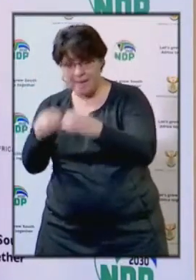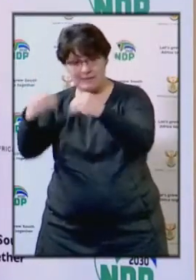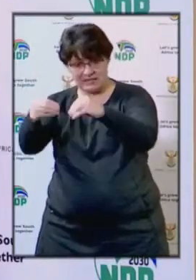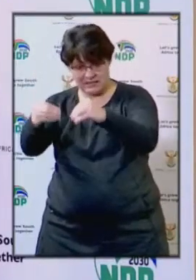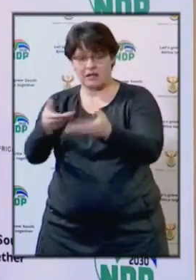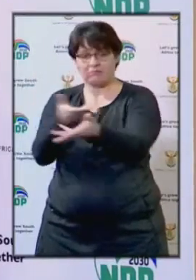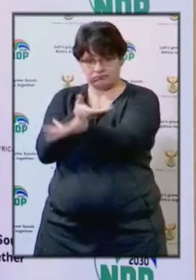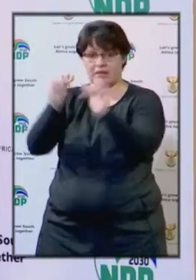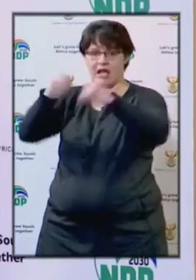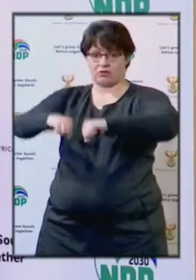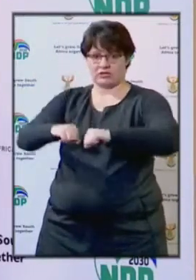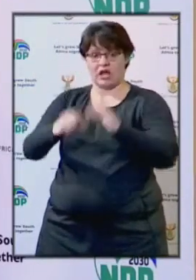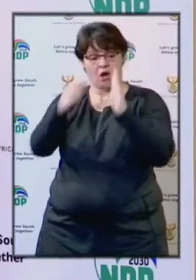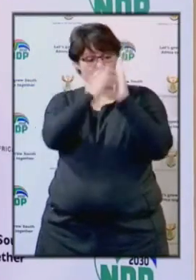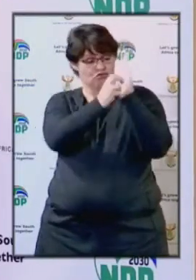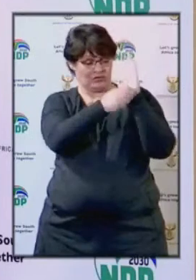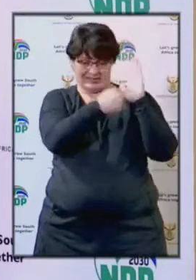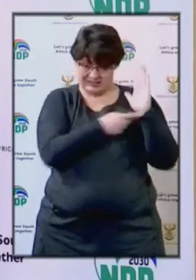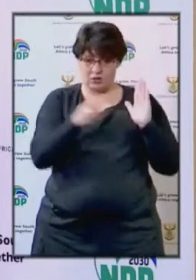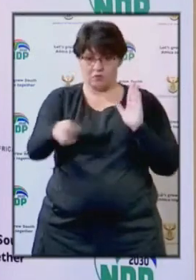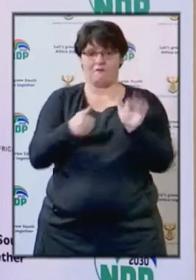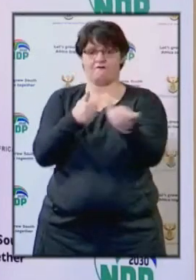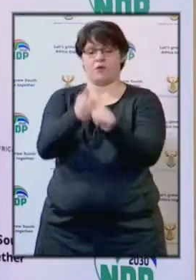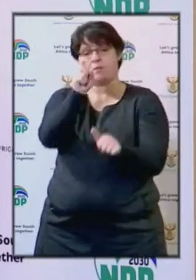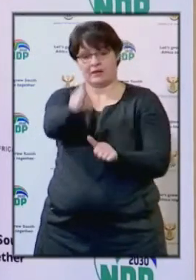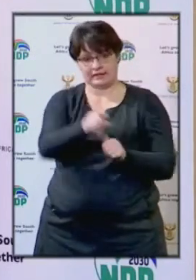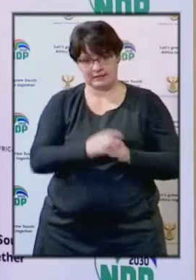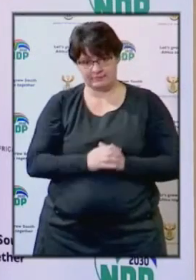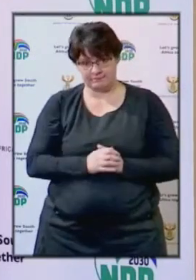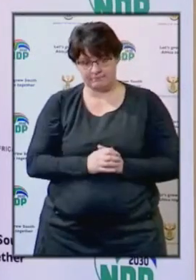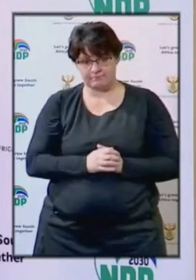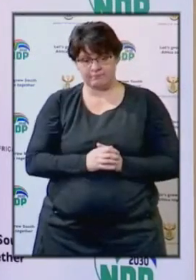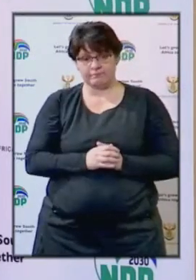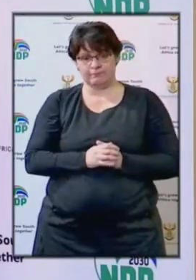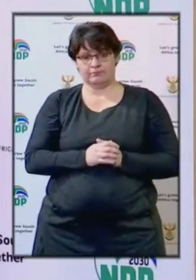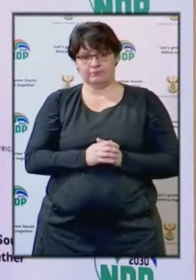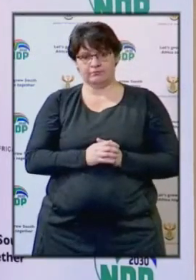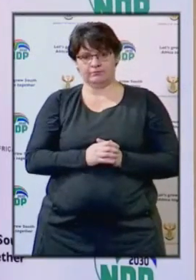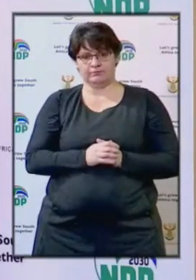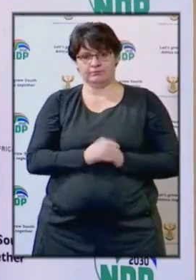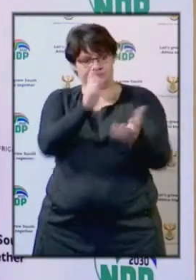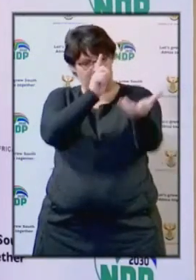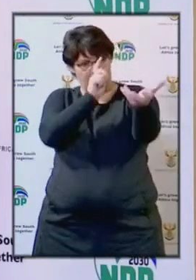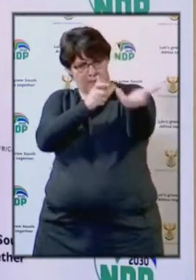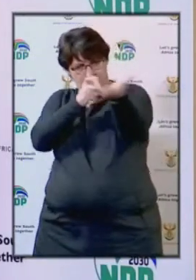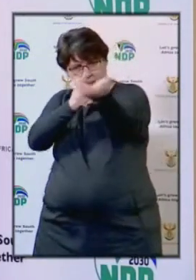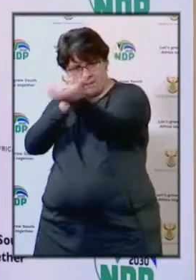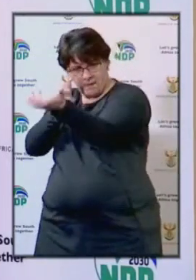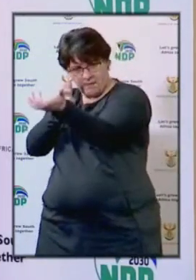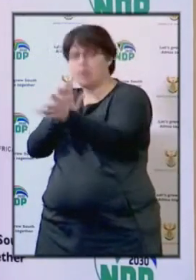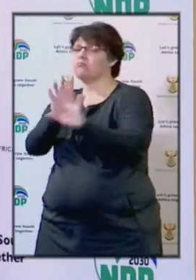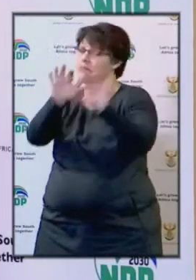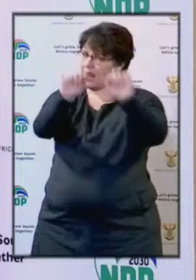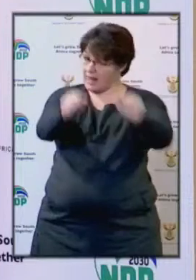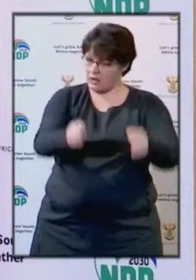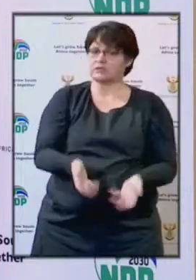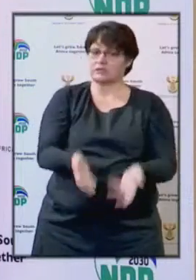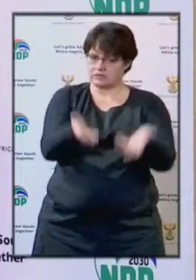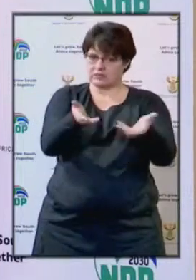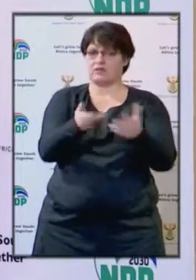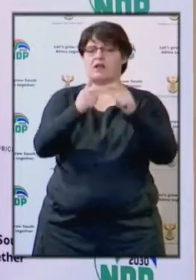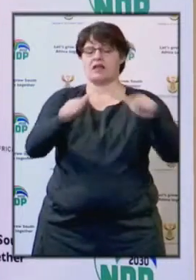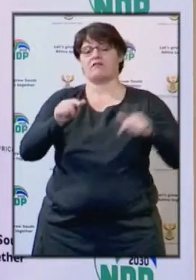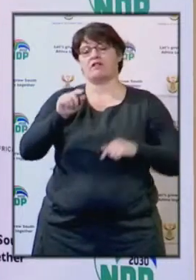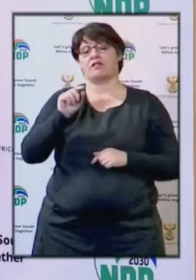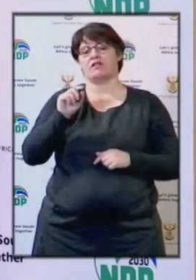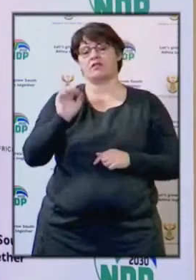we are expecting you to keep to those protocols that we have agreed to. Hunting activities are allowed during Level